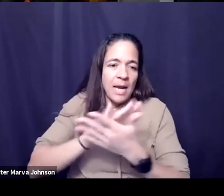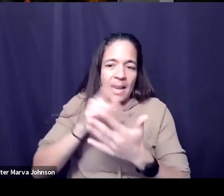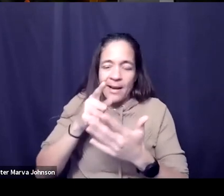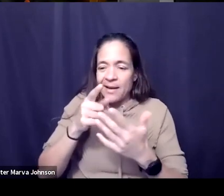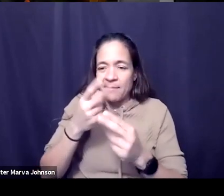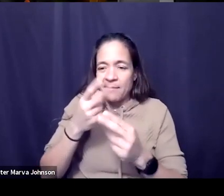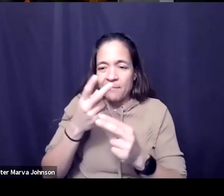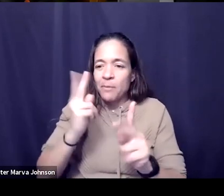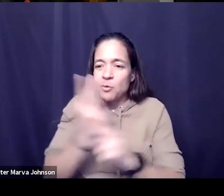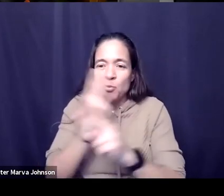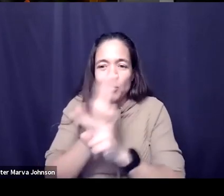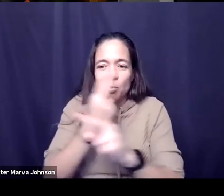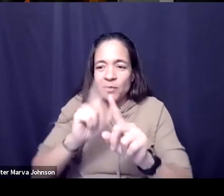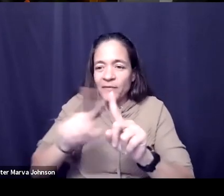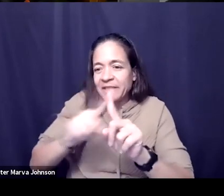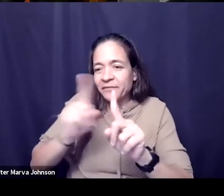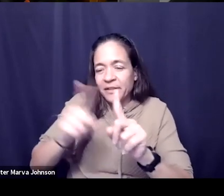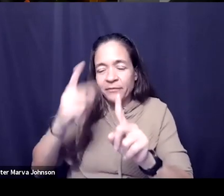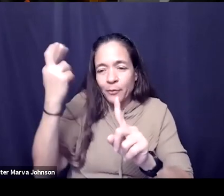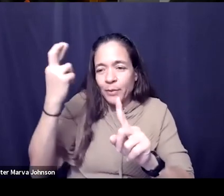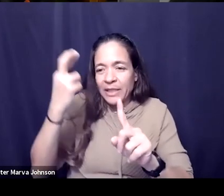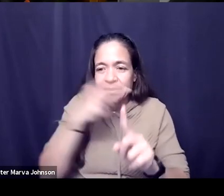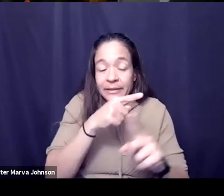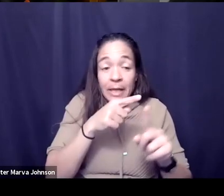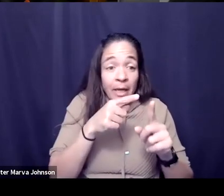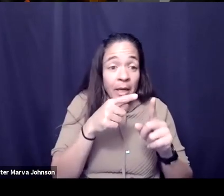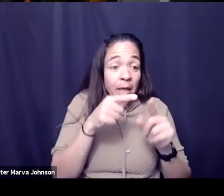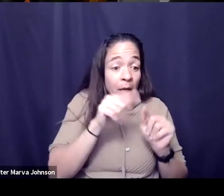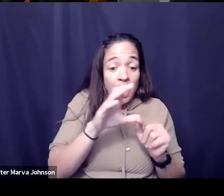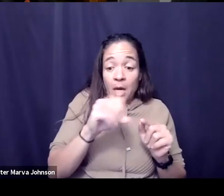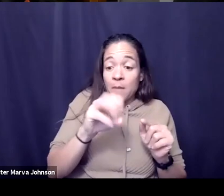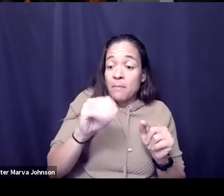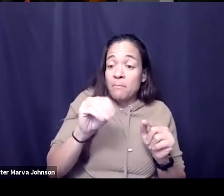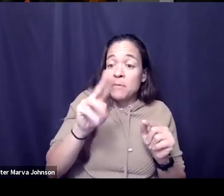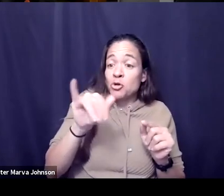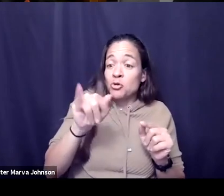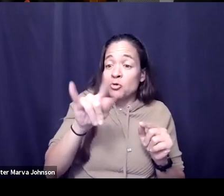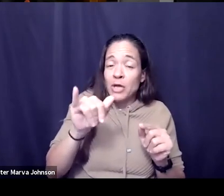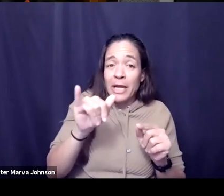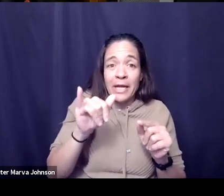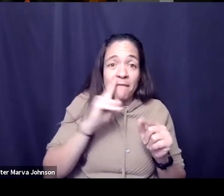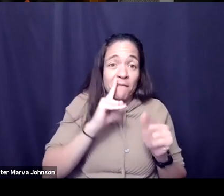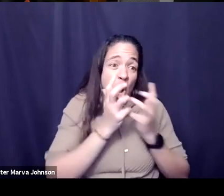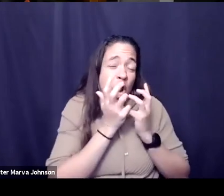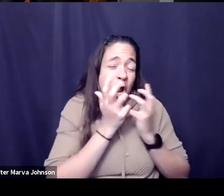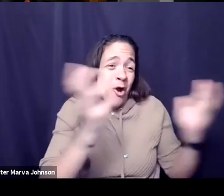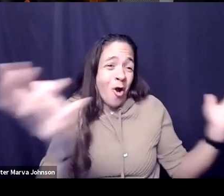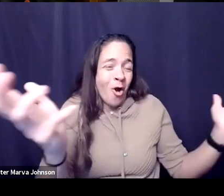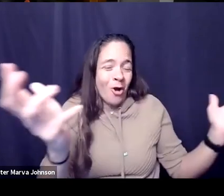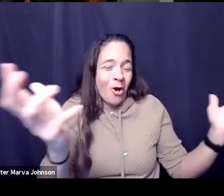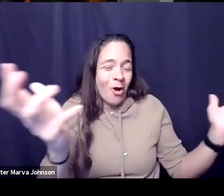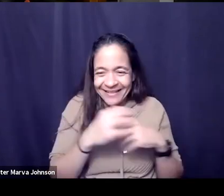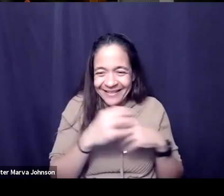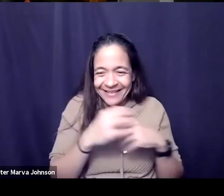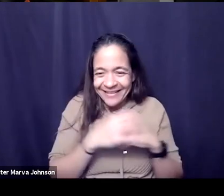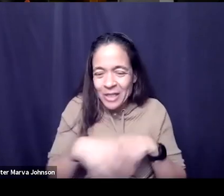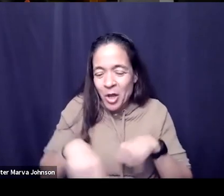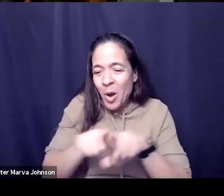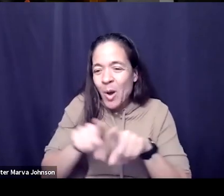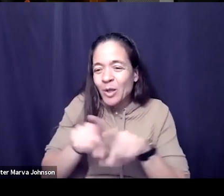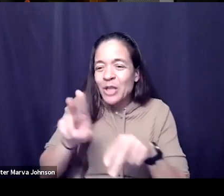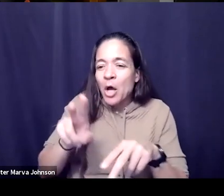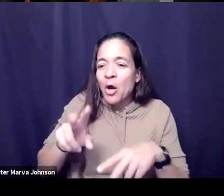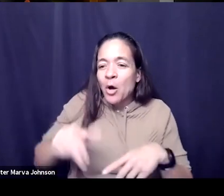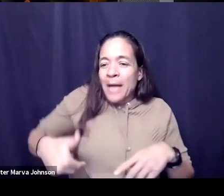you know by large audience or user base it's also thrown around as you know a sense of